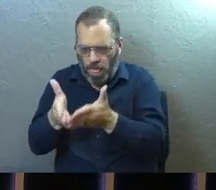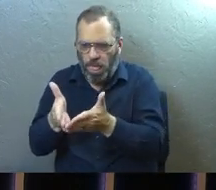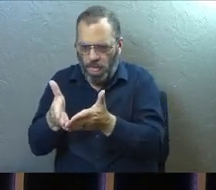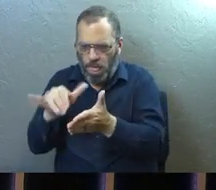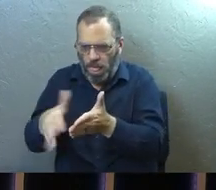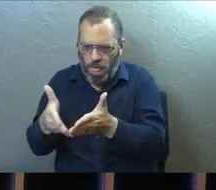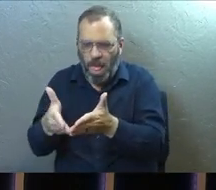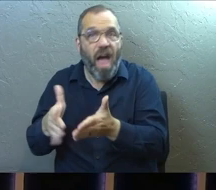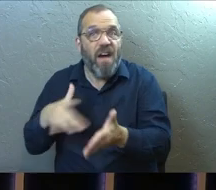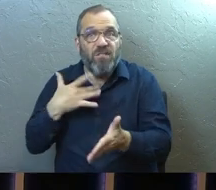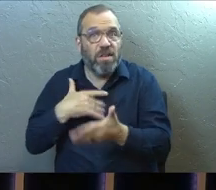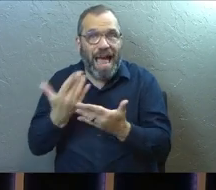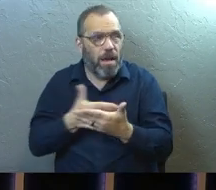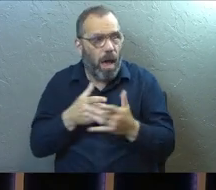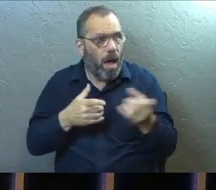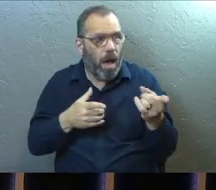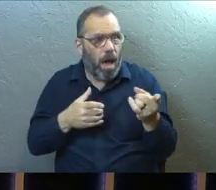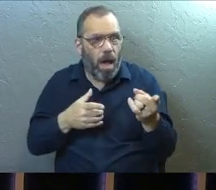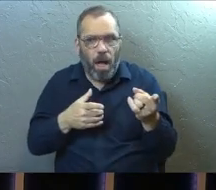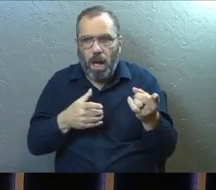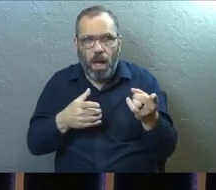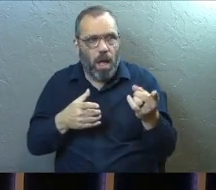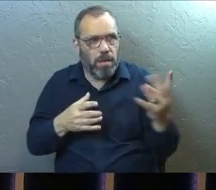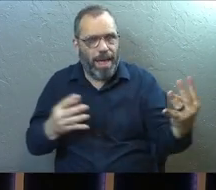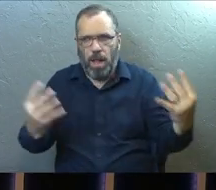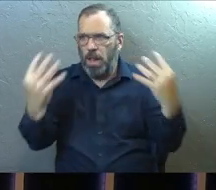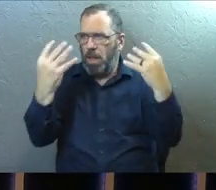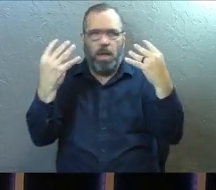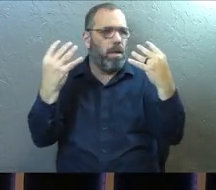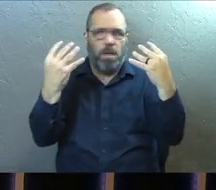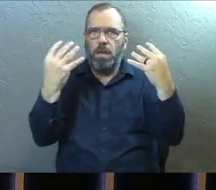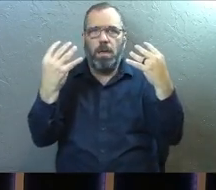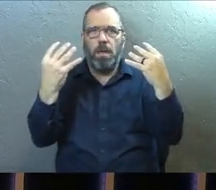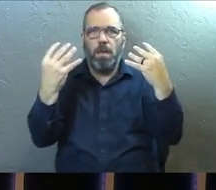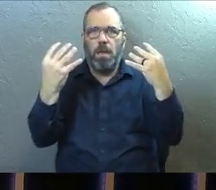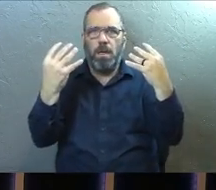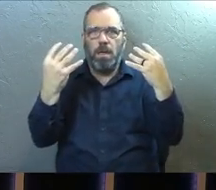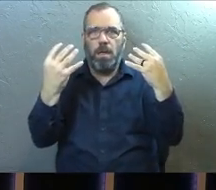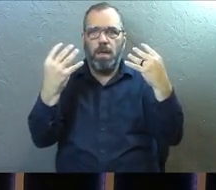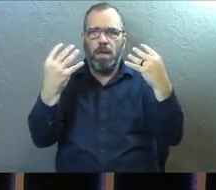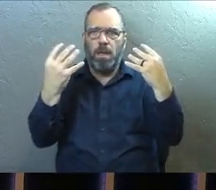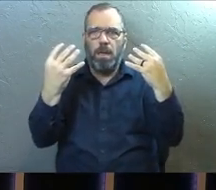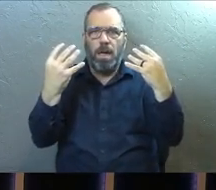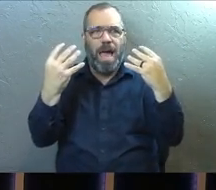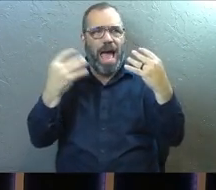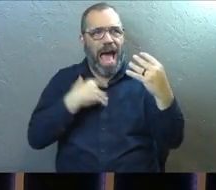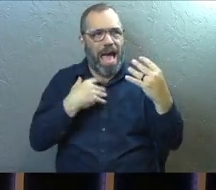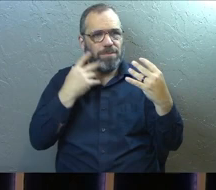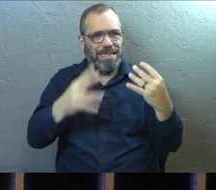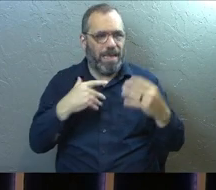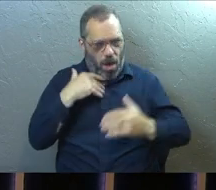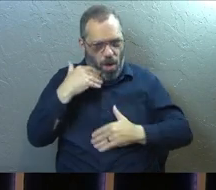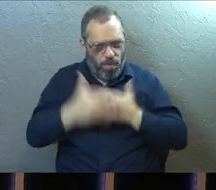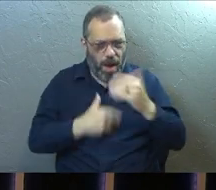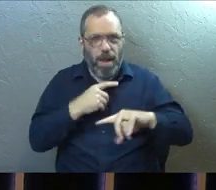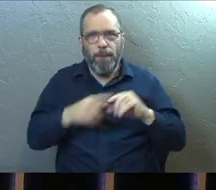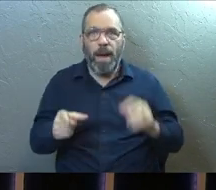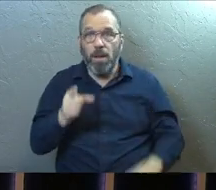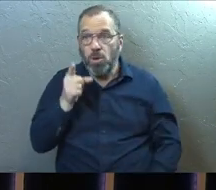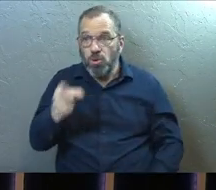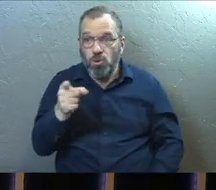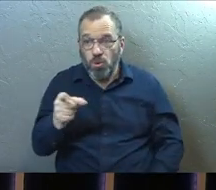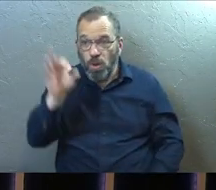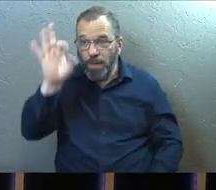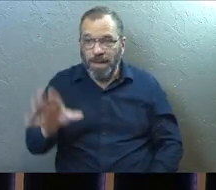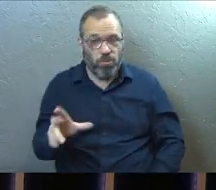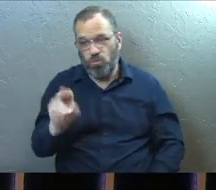It feels like everybody else looks at us from the outside and they're like, it looks like I'm seeing progress, but you